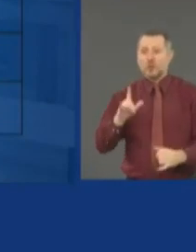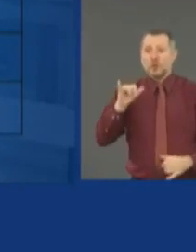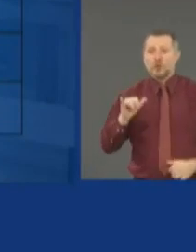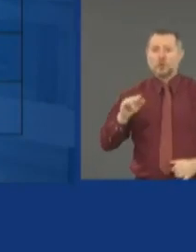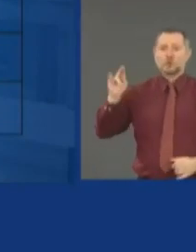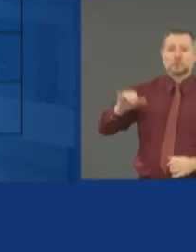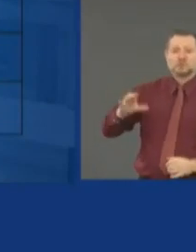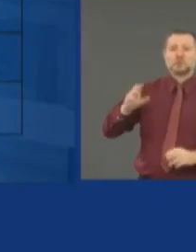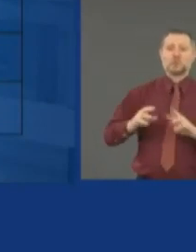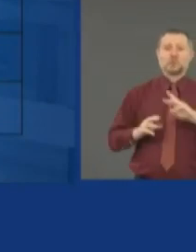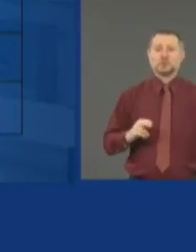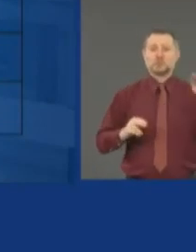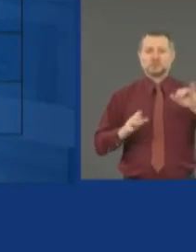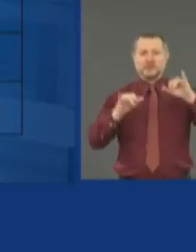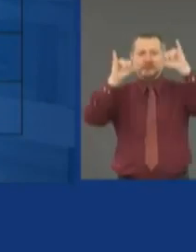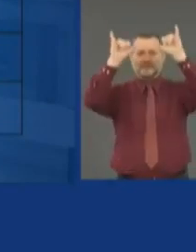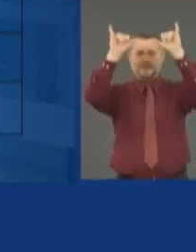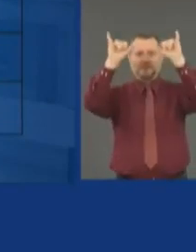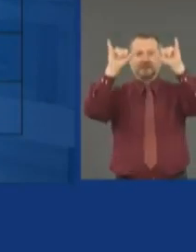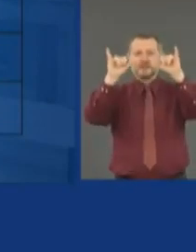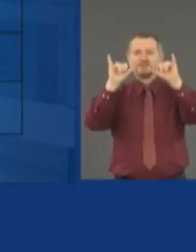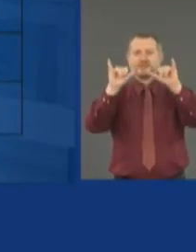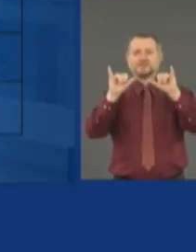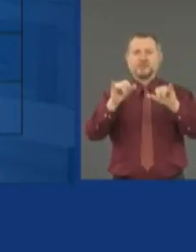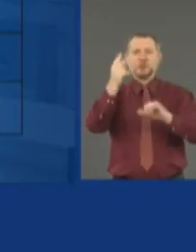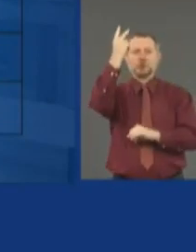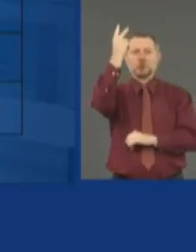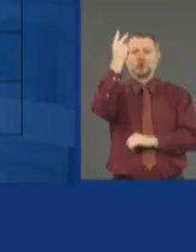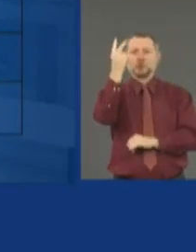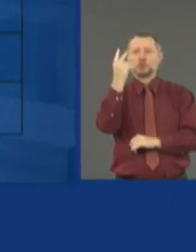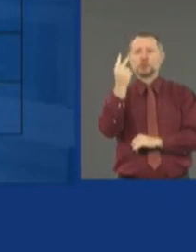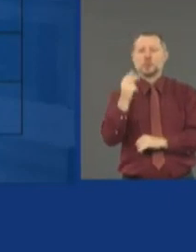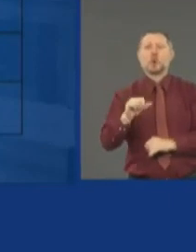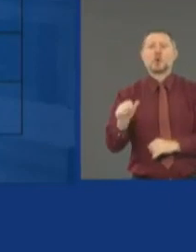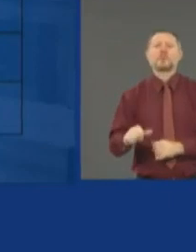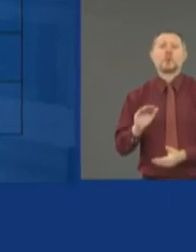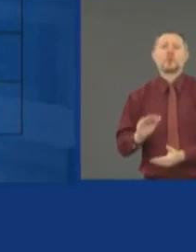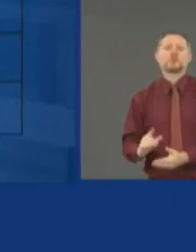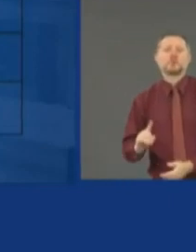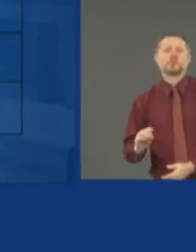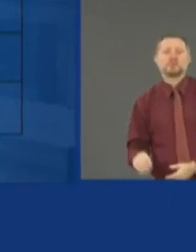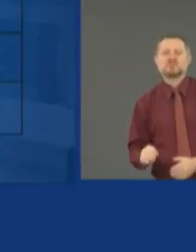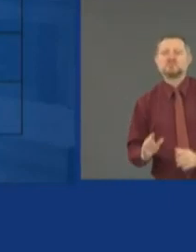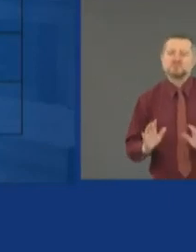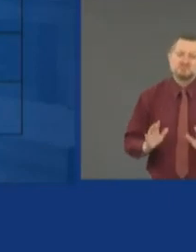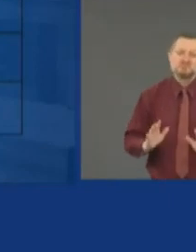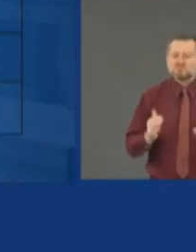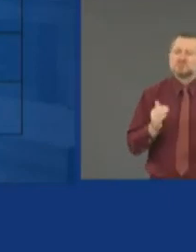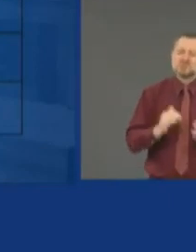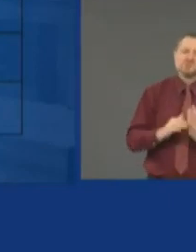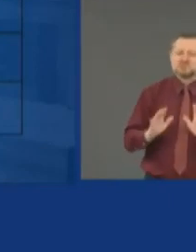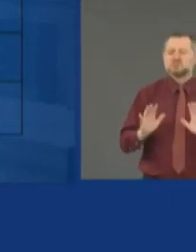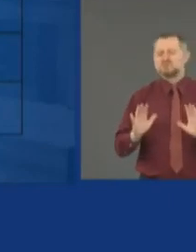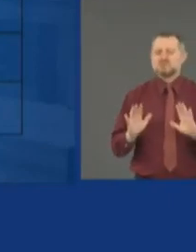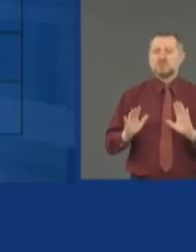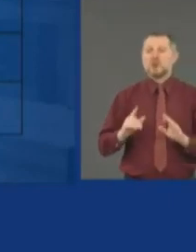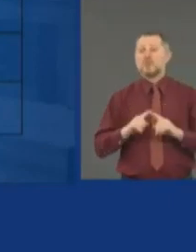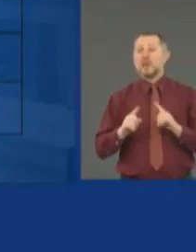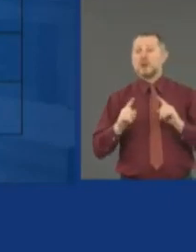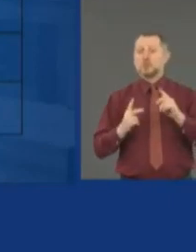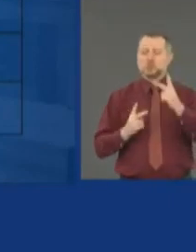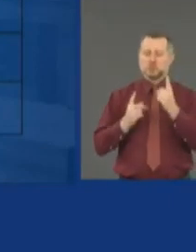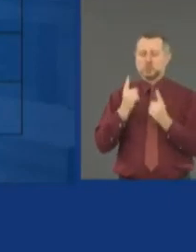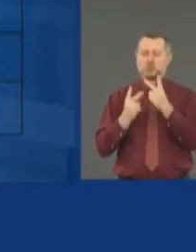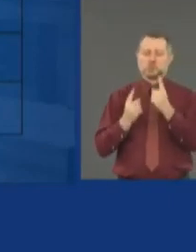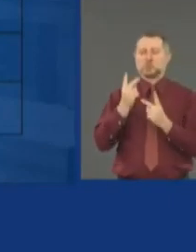New York, all about the same, Capital District's a little lower. But again, these numbers, when you get that close, I wouldn't rely on them.